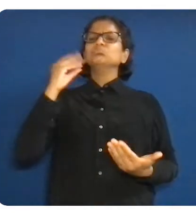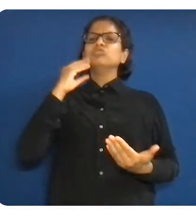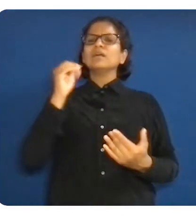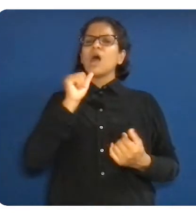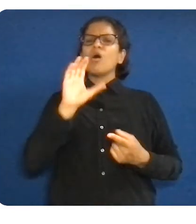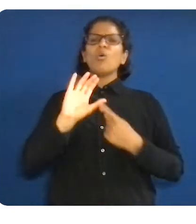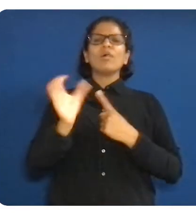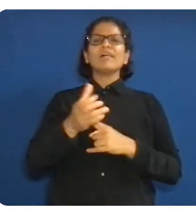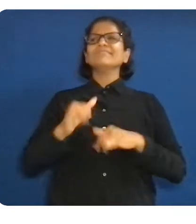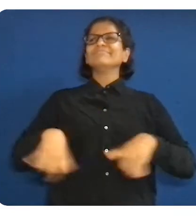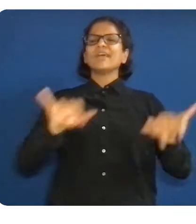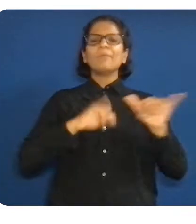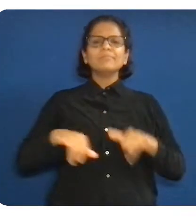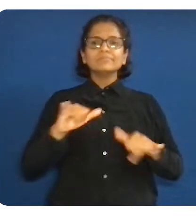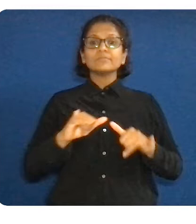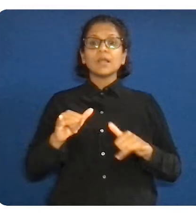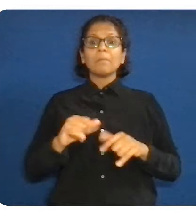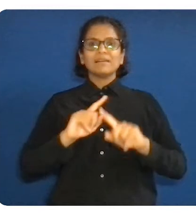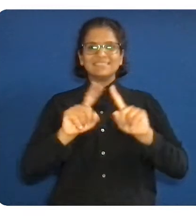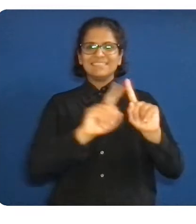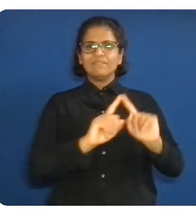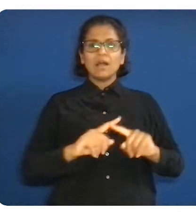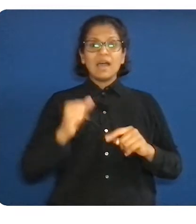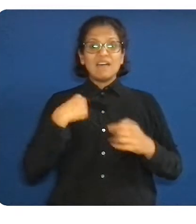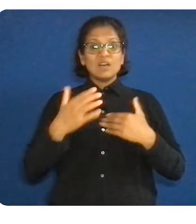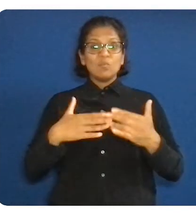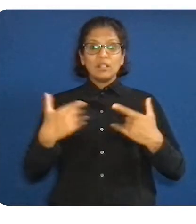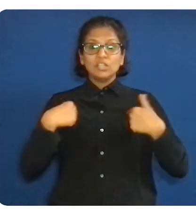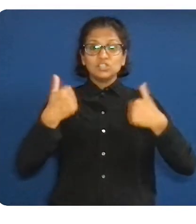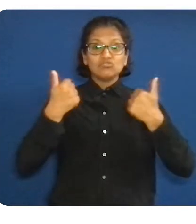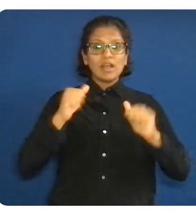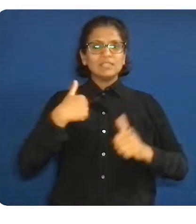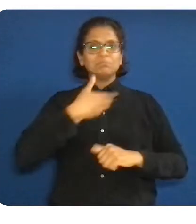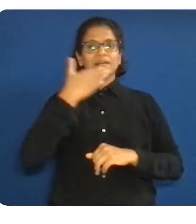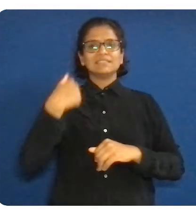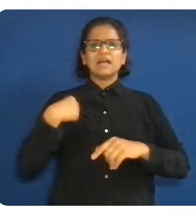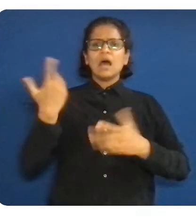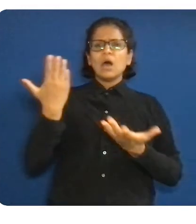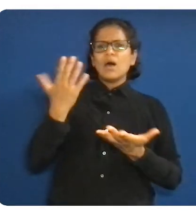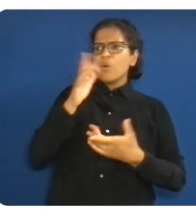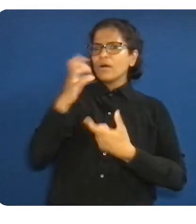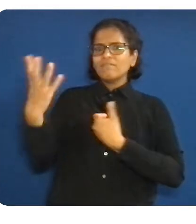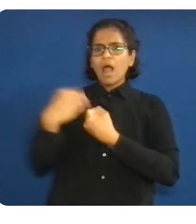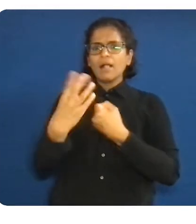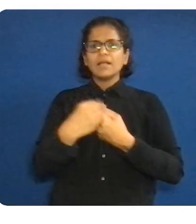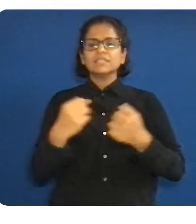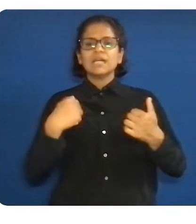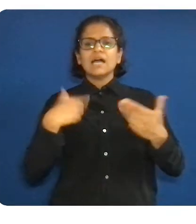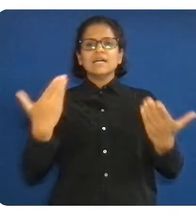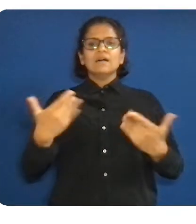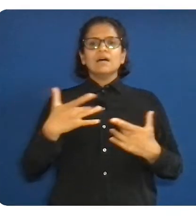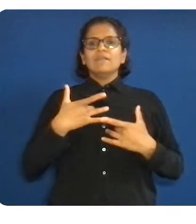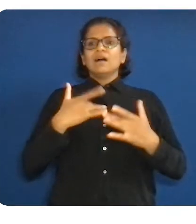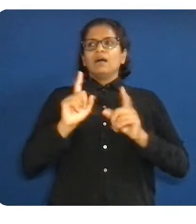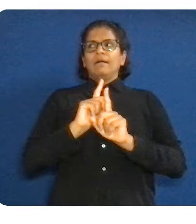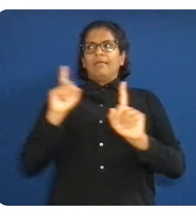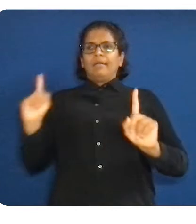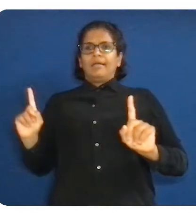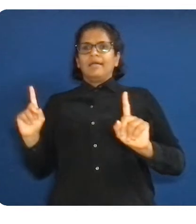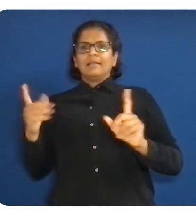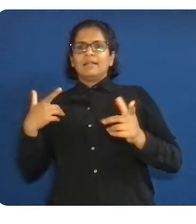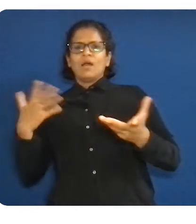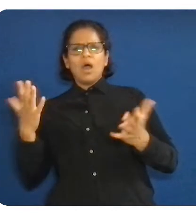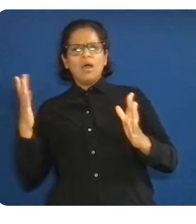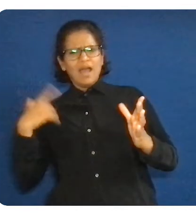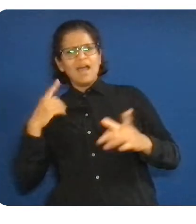working so hard to co-create. Clearly, there's some other missing element. And as different as we are,